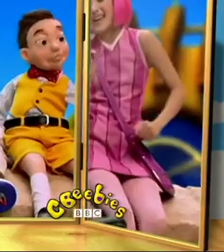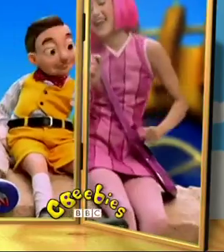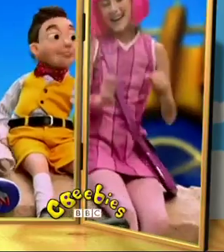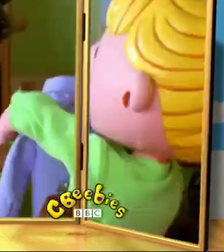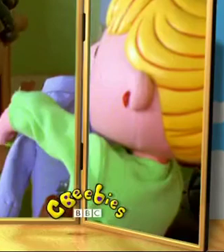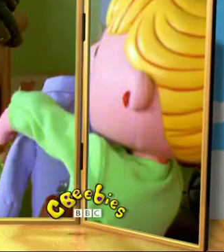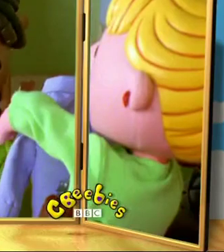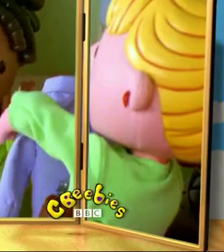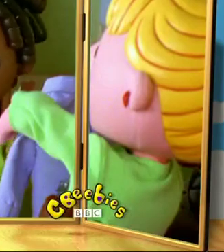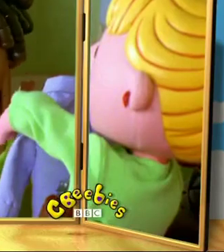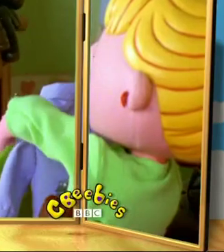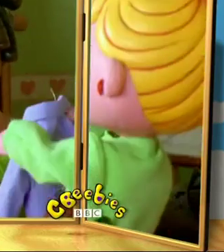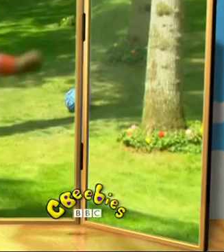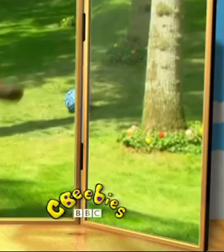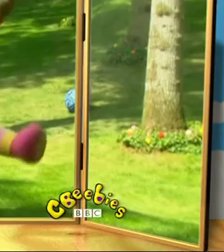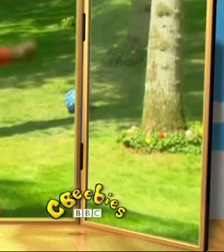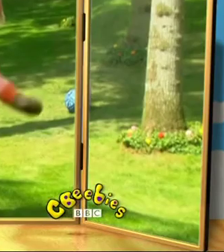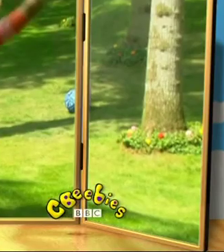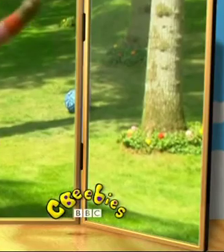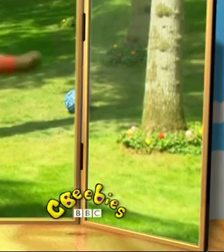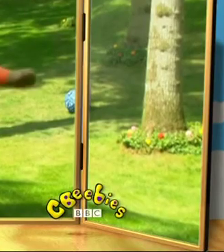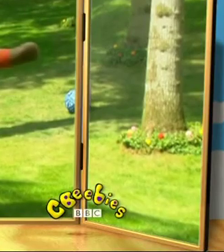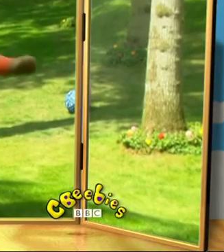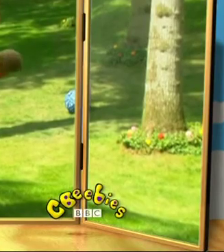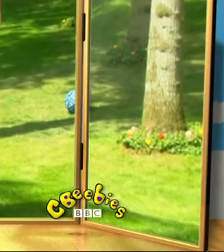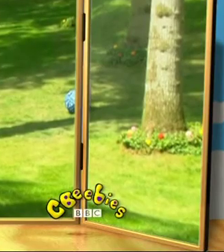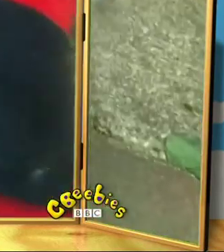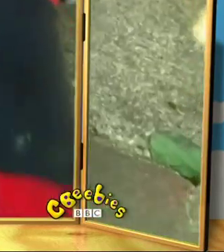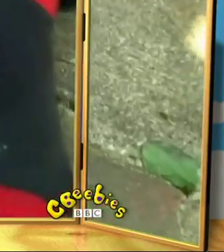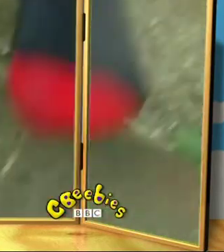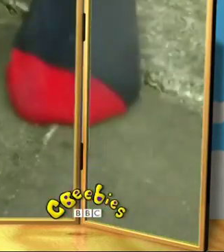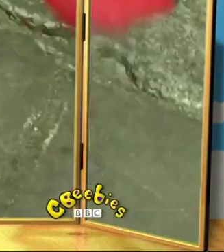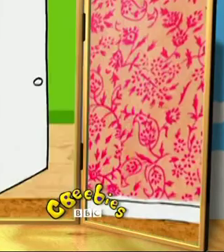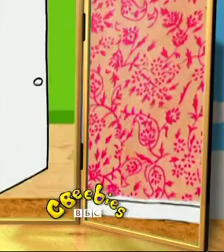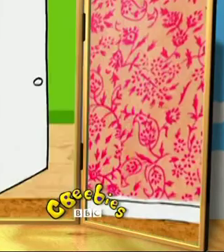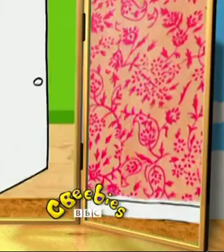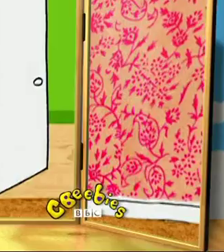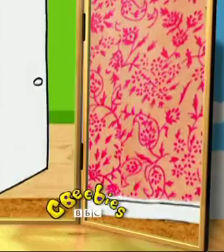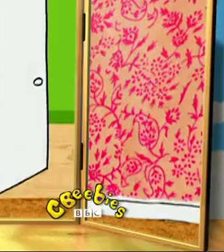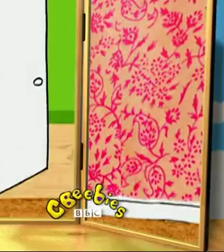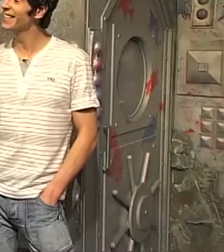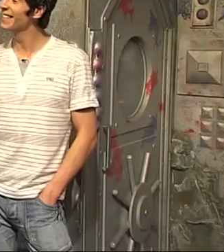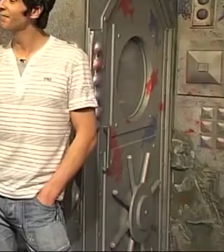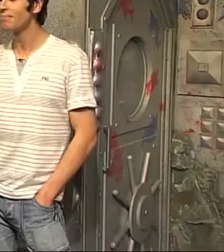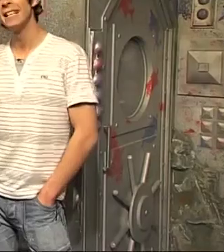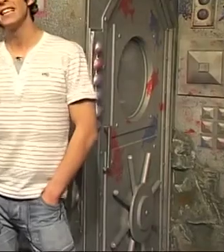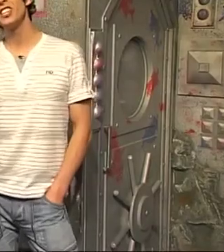It really suits you, Wendy Get dressed top to toe with CBeebies I'm ready now